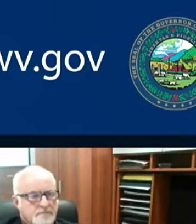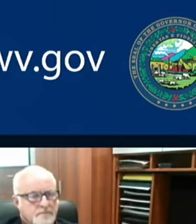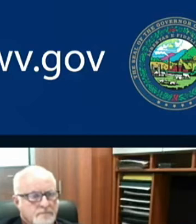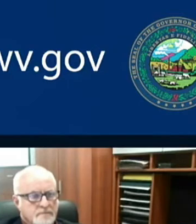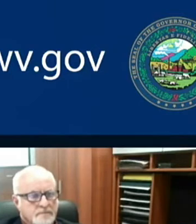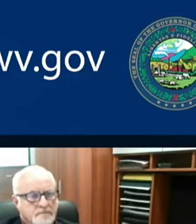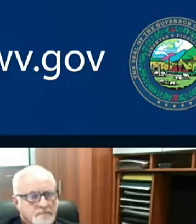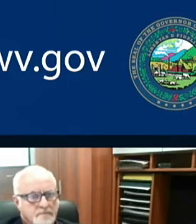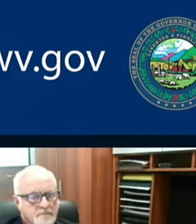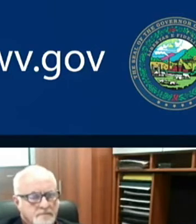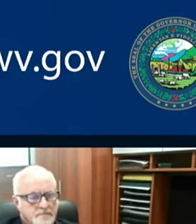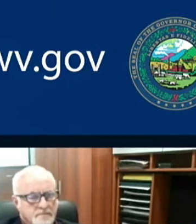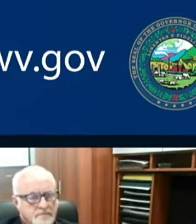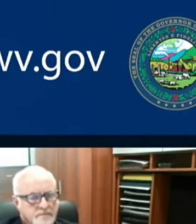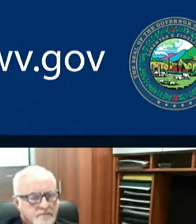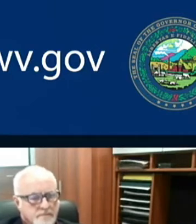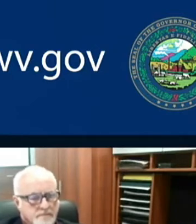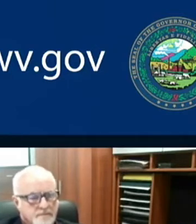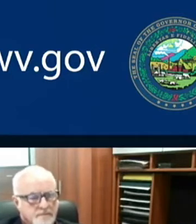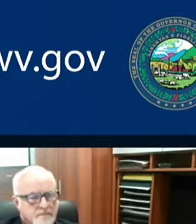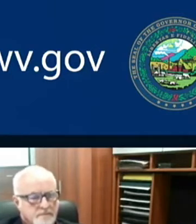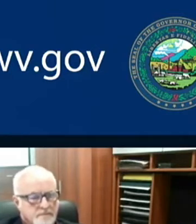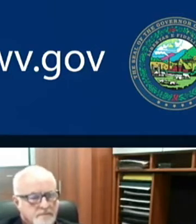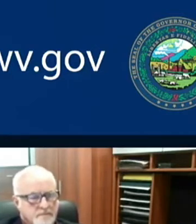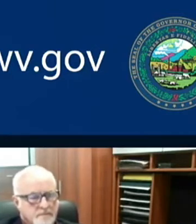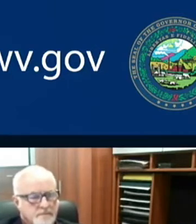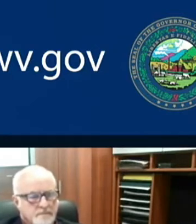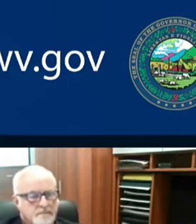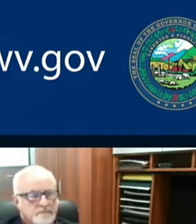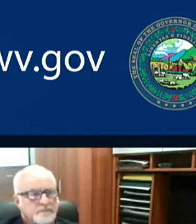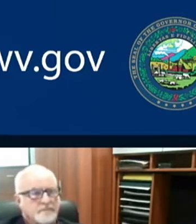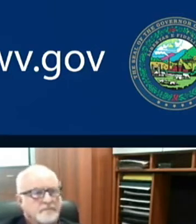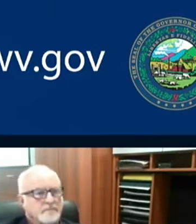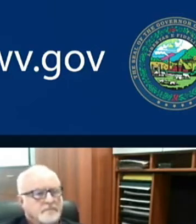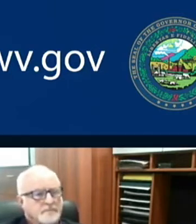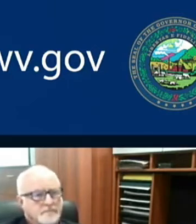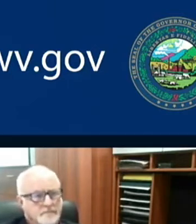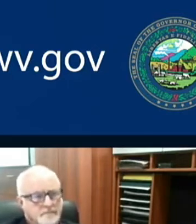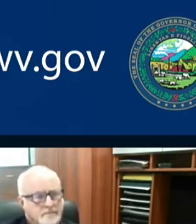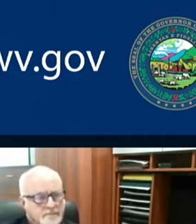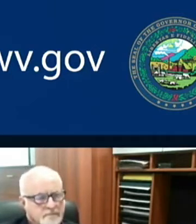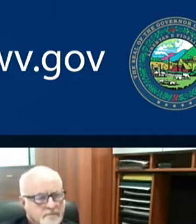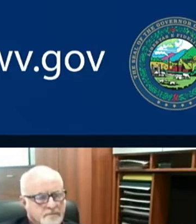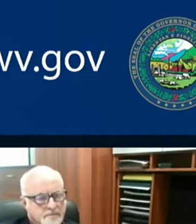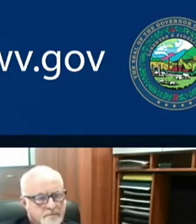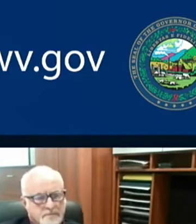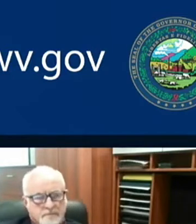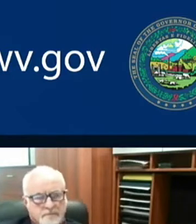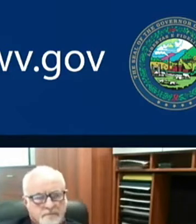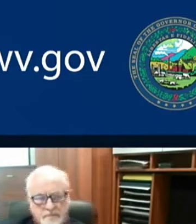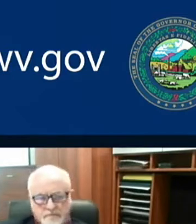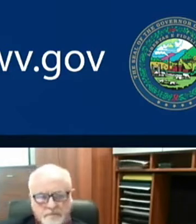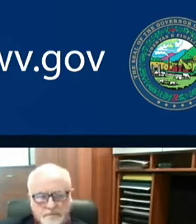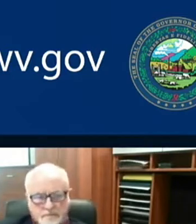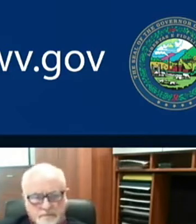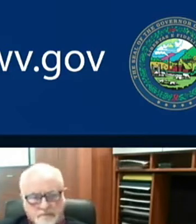And if so, will it be ramped back up again to try to repair some of these back roads in the counties?